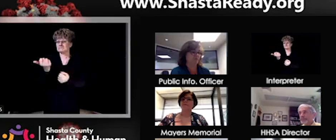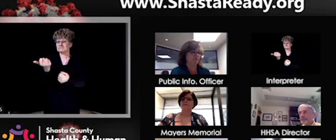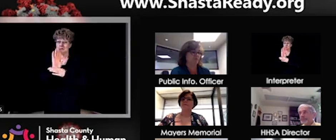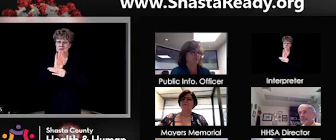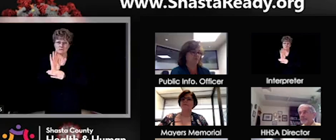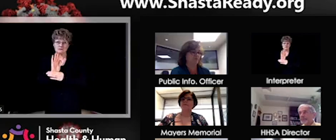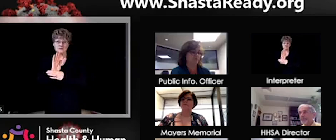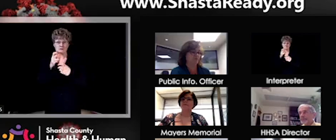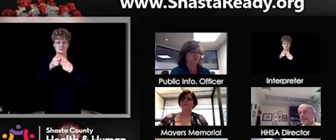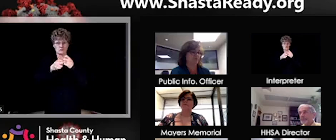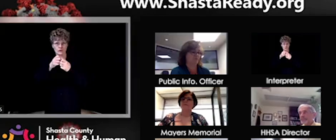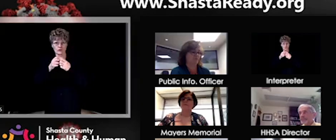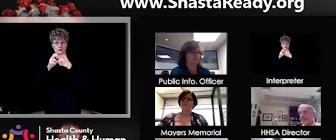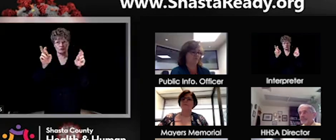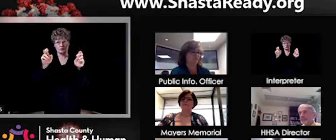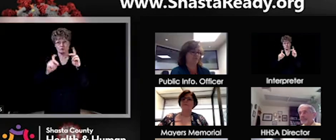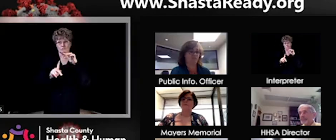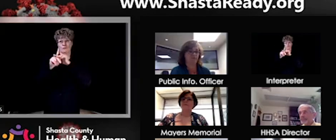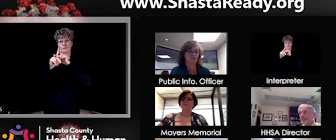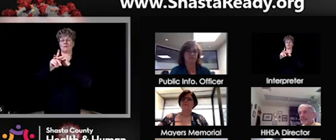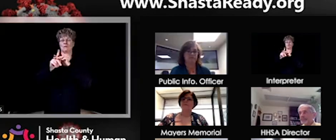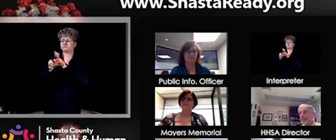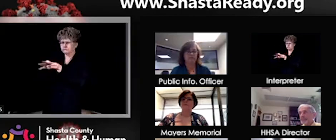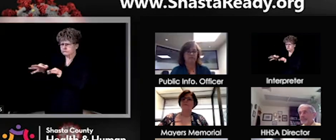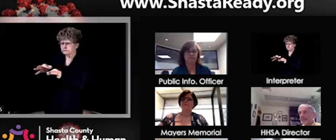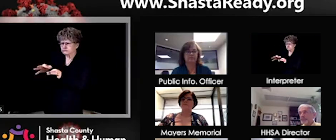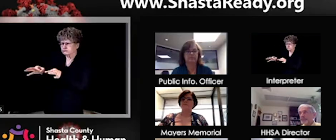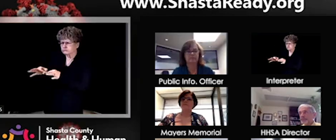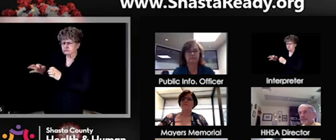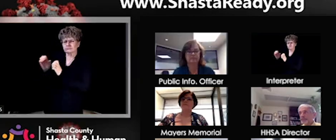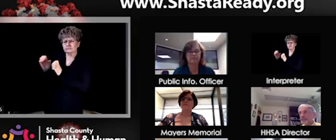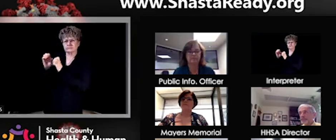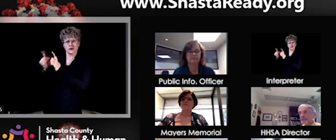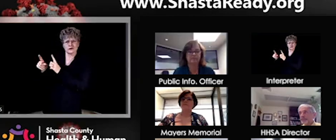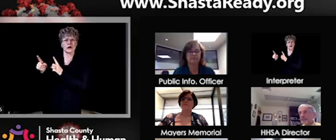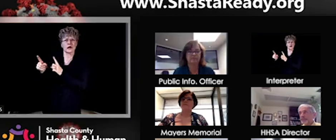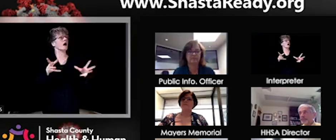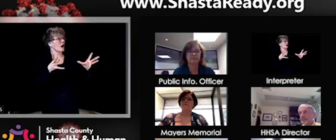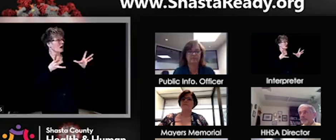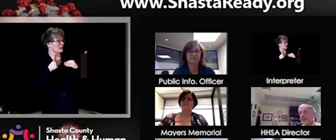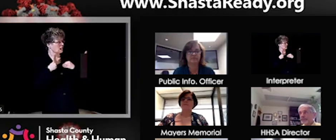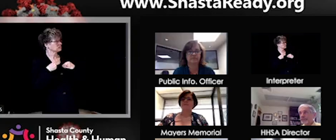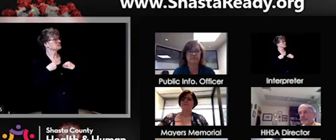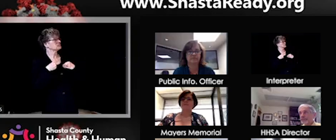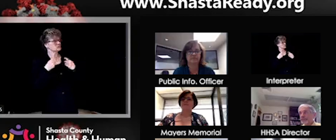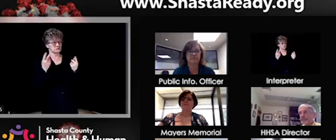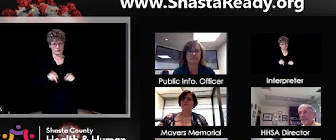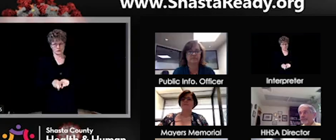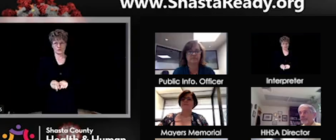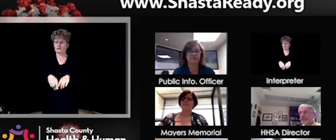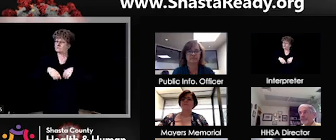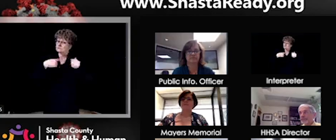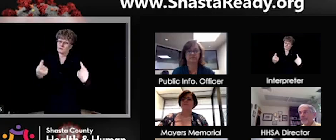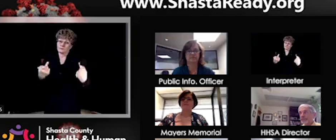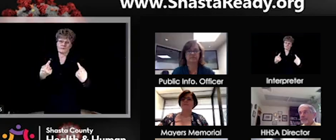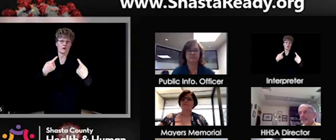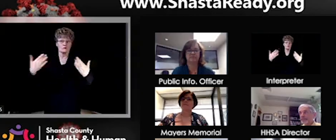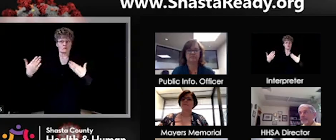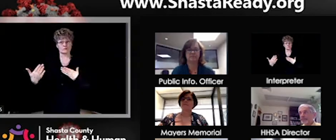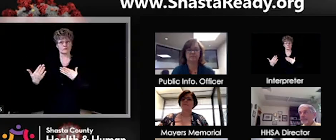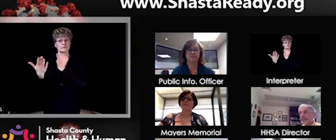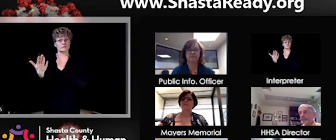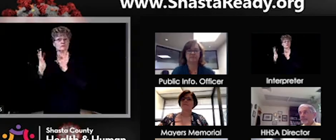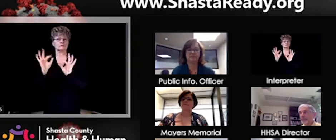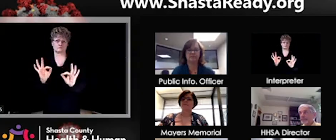to postpone things for later dates. So, for all intents and purposes, this has been a successful approach and we'll continue to use it.